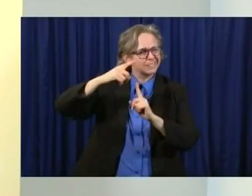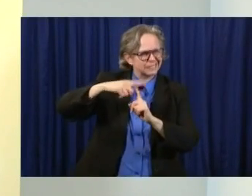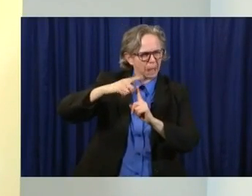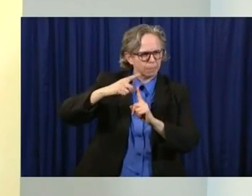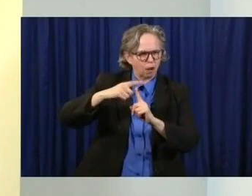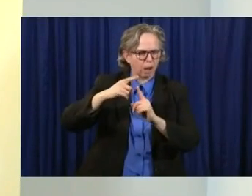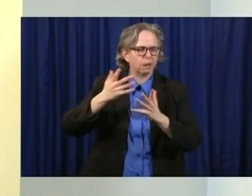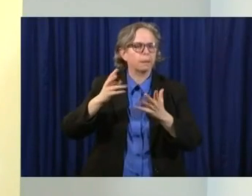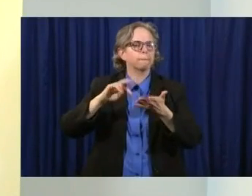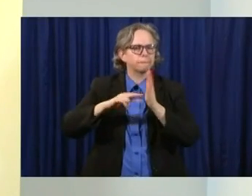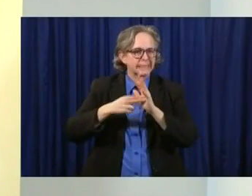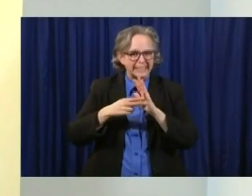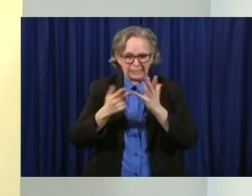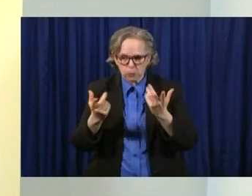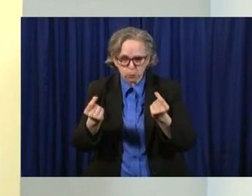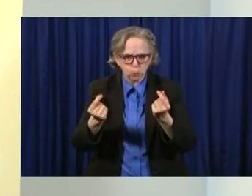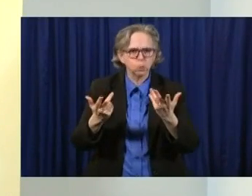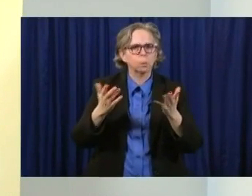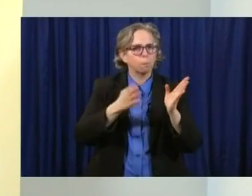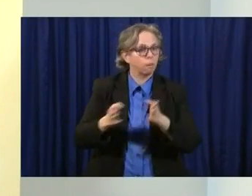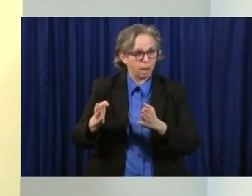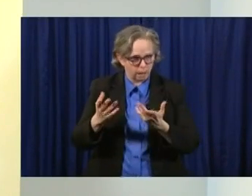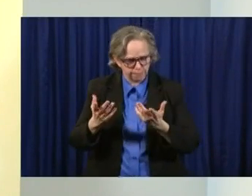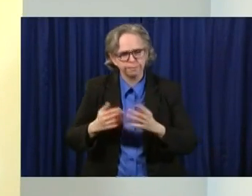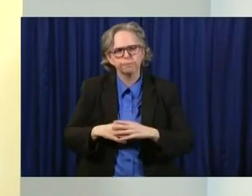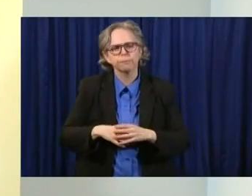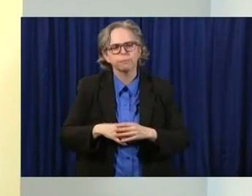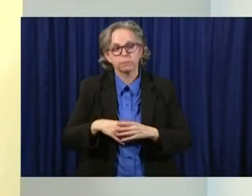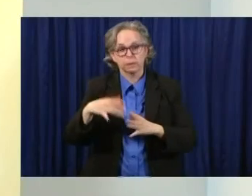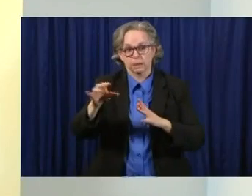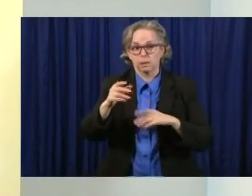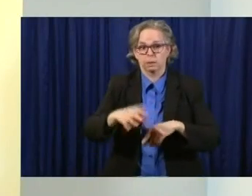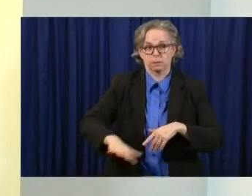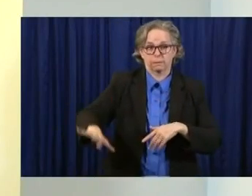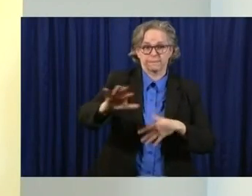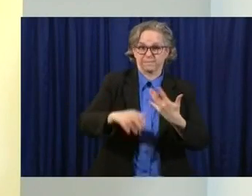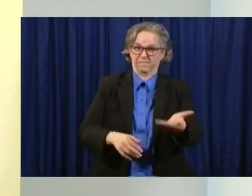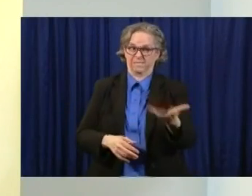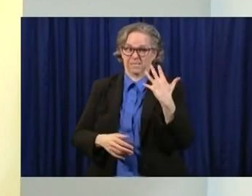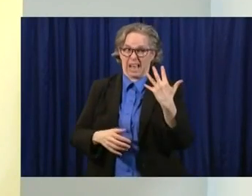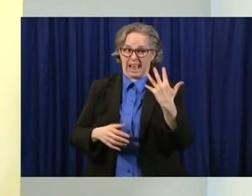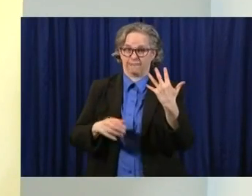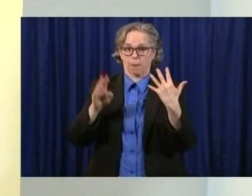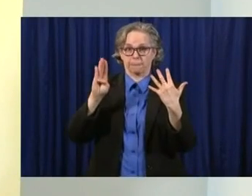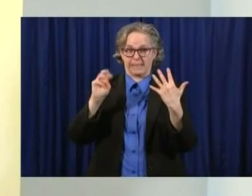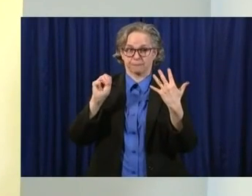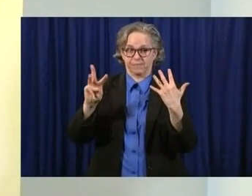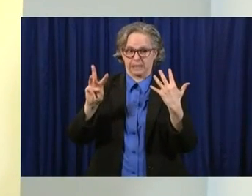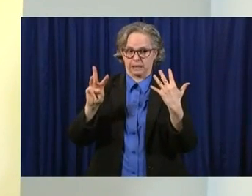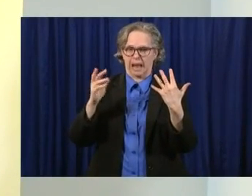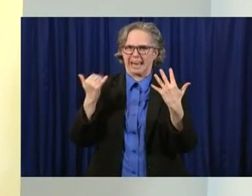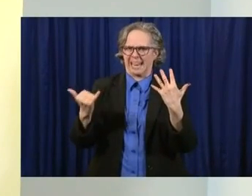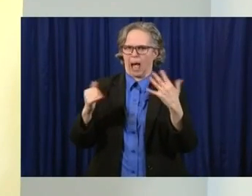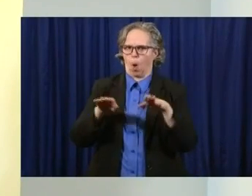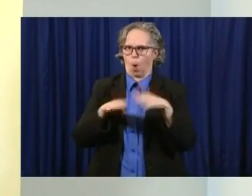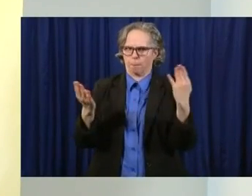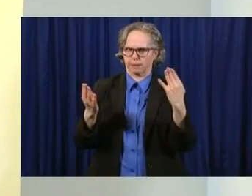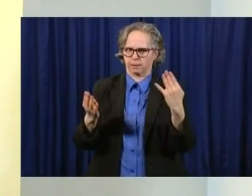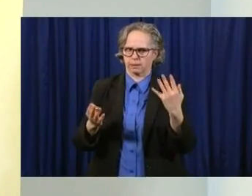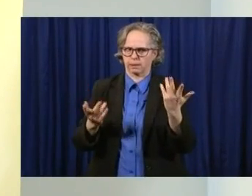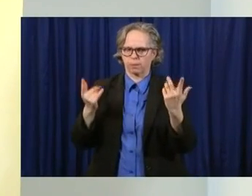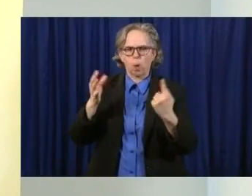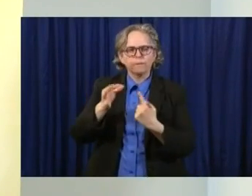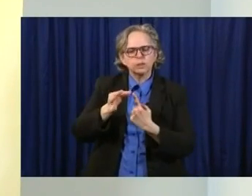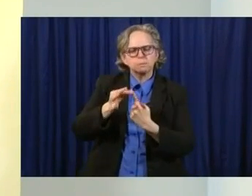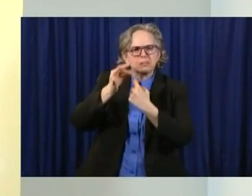There are five BMVs across the state that are open to serve special needs where